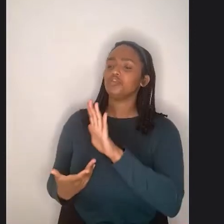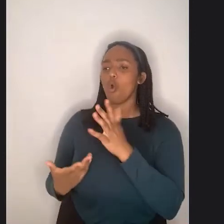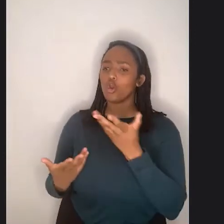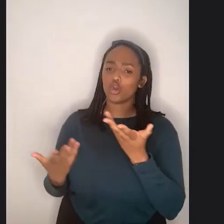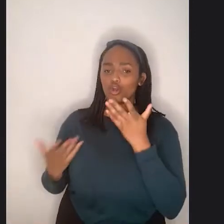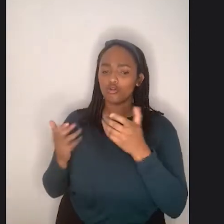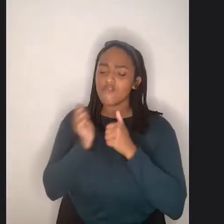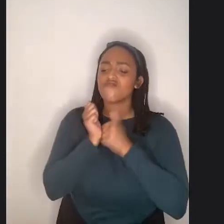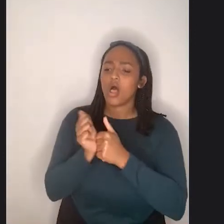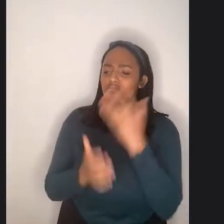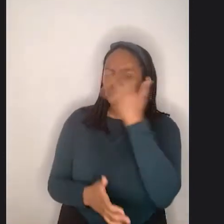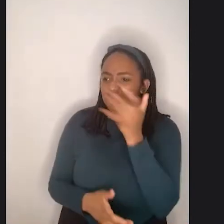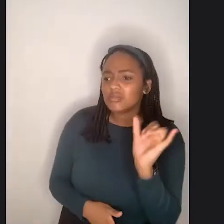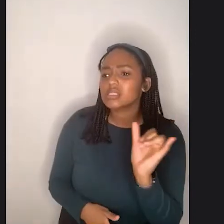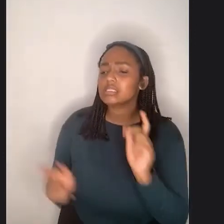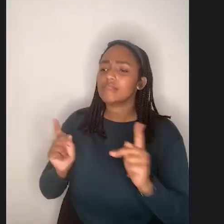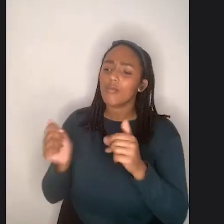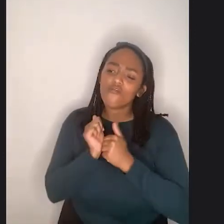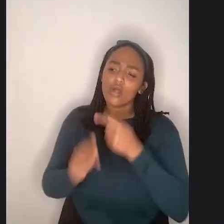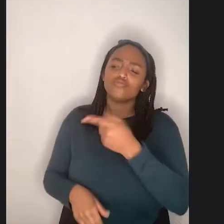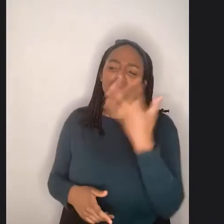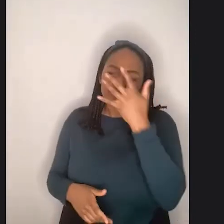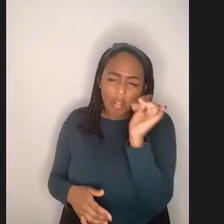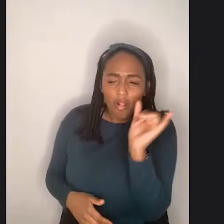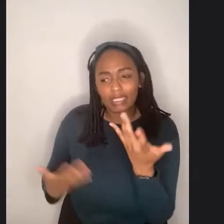what's your following life? Who are the people that follow you? Um,